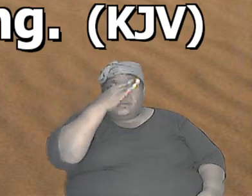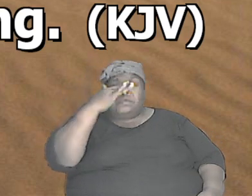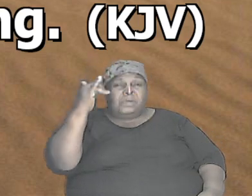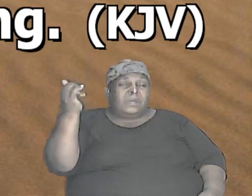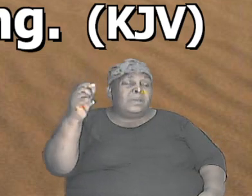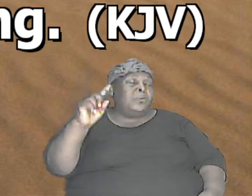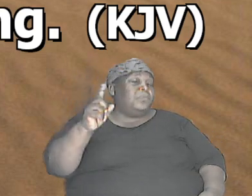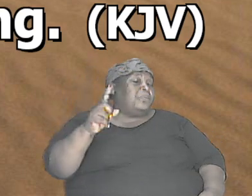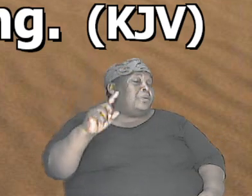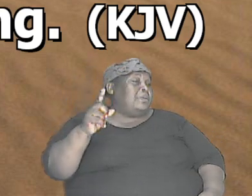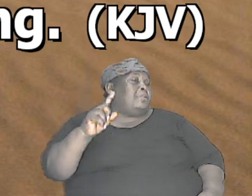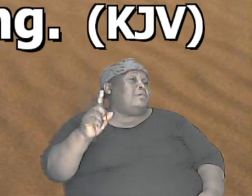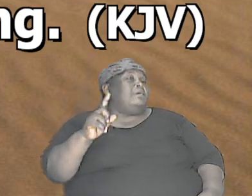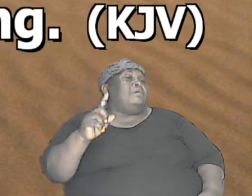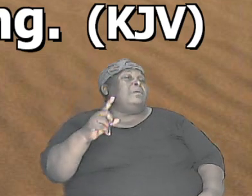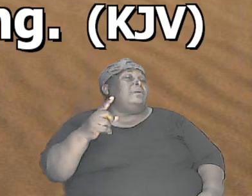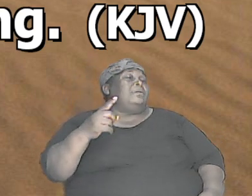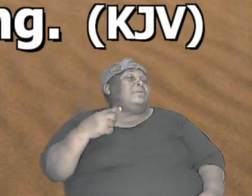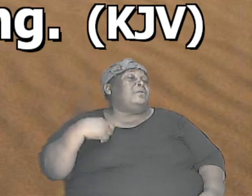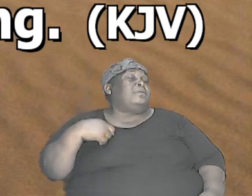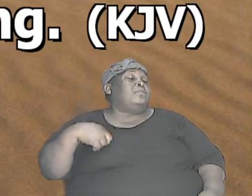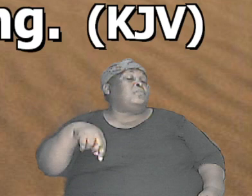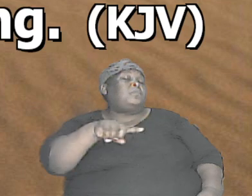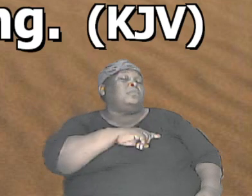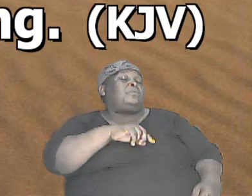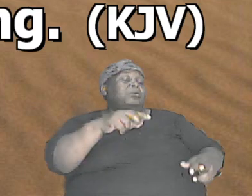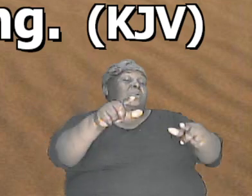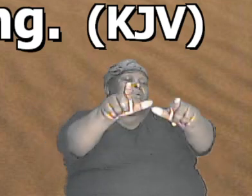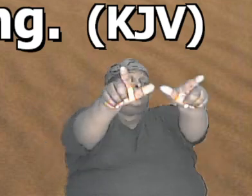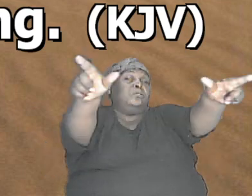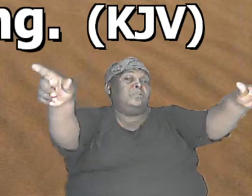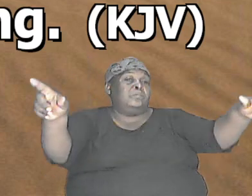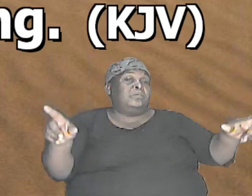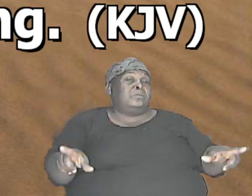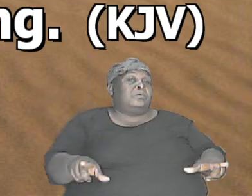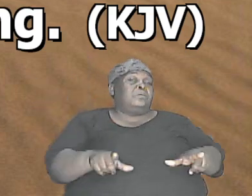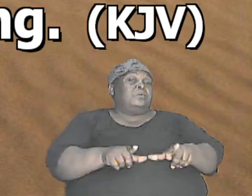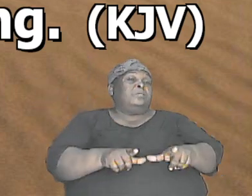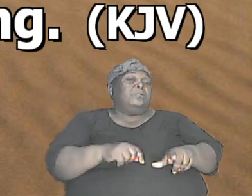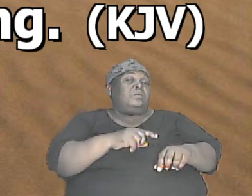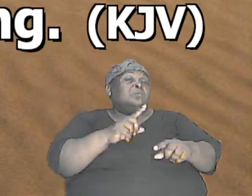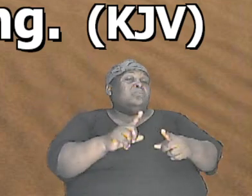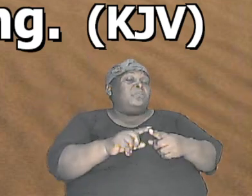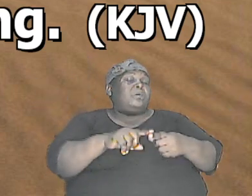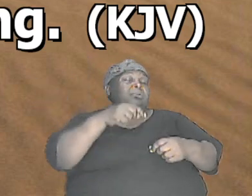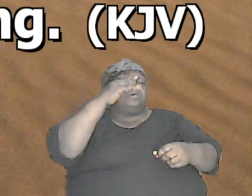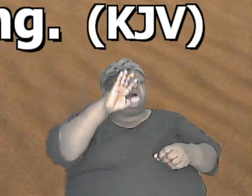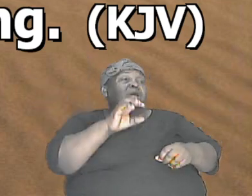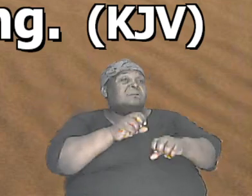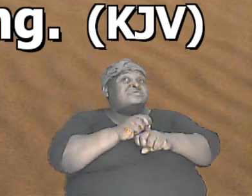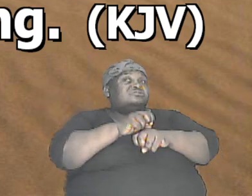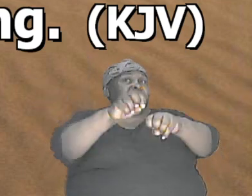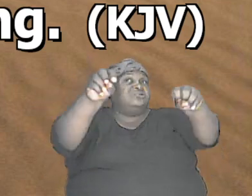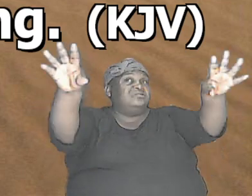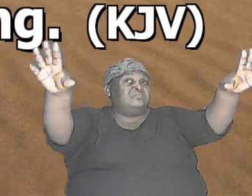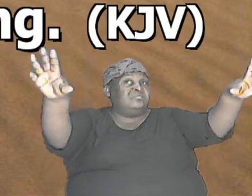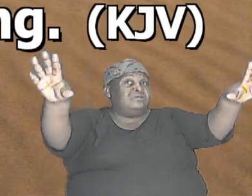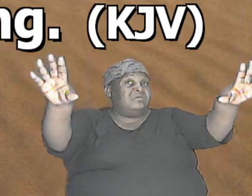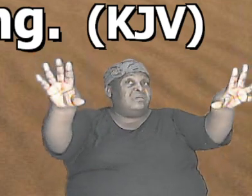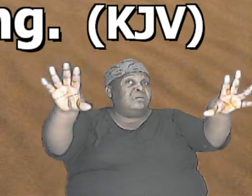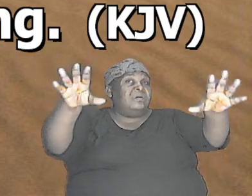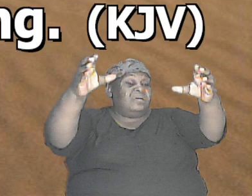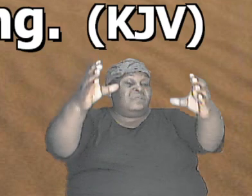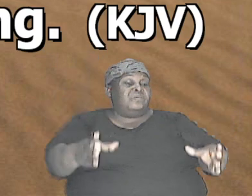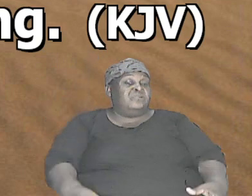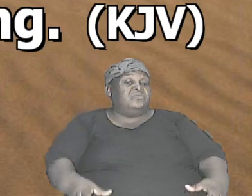of where we located after God dispersed the nations at the Tower of Babel